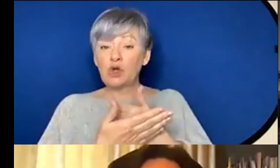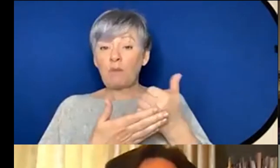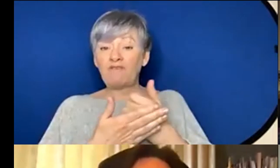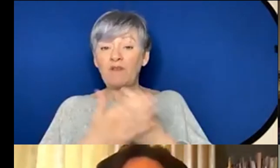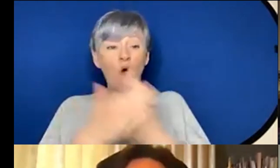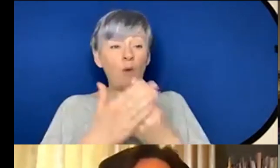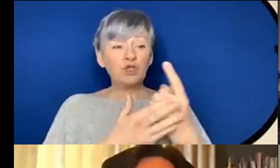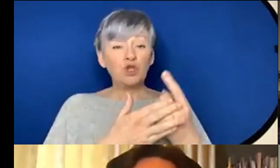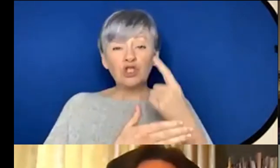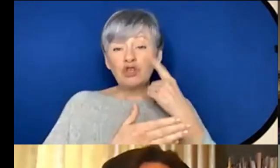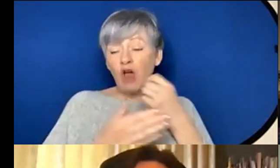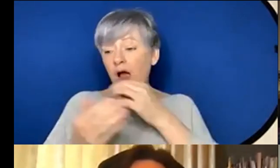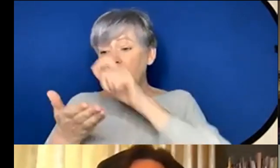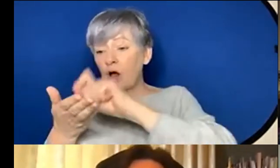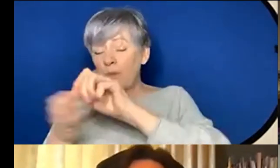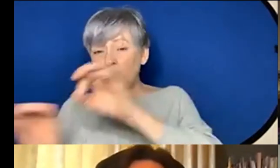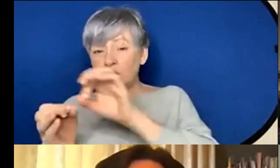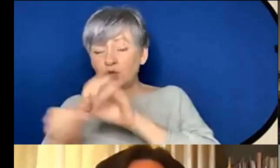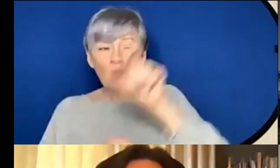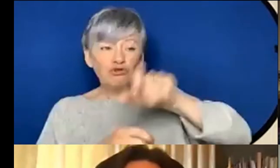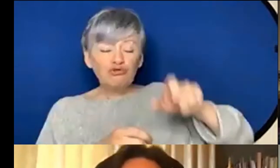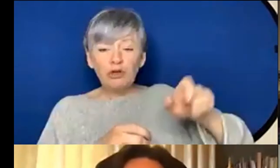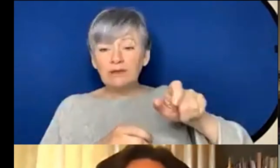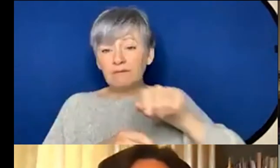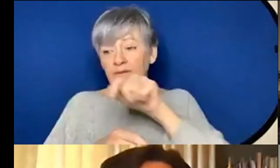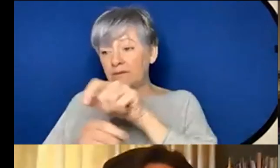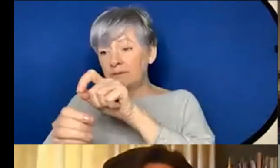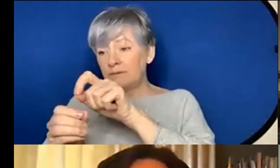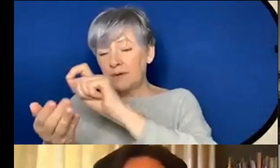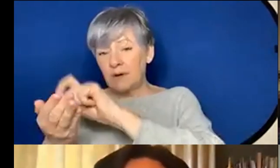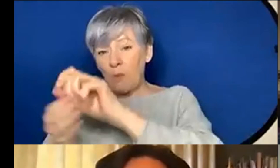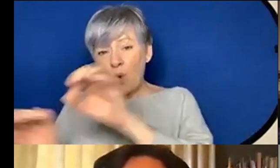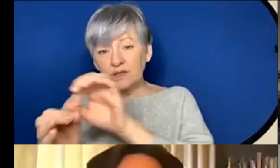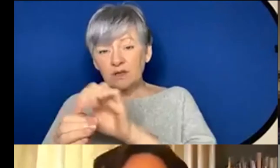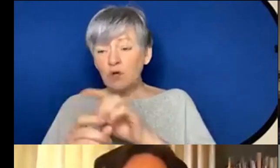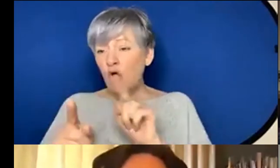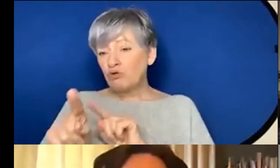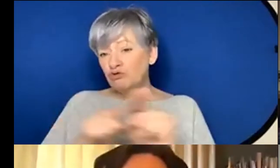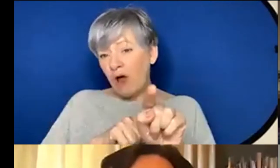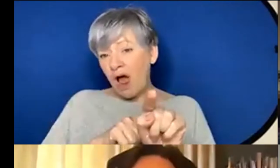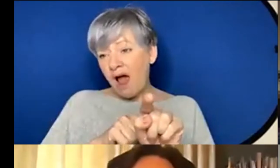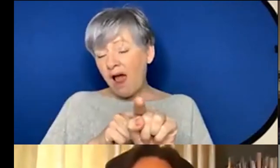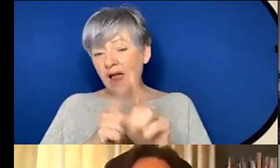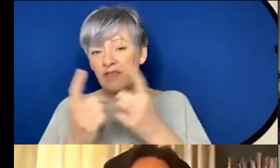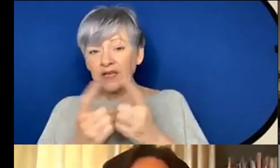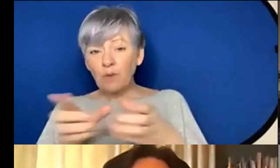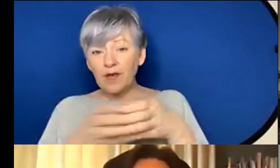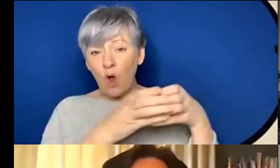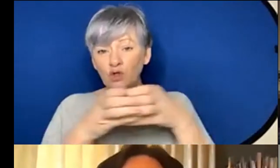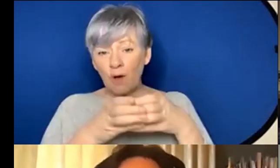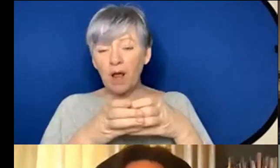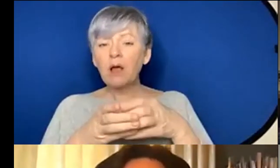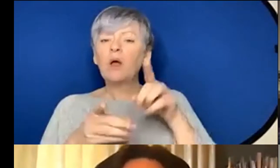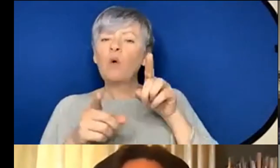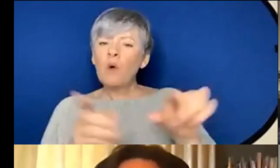for young composers or student composers to to try something out and to work with an ensemble what's really difficult is then to repeat